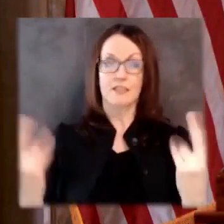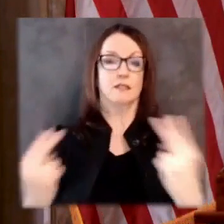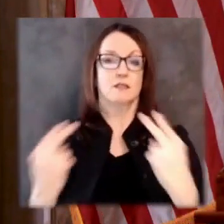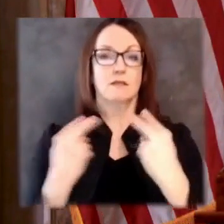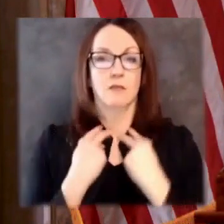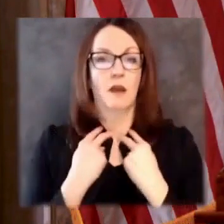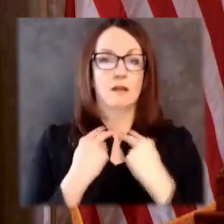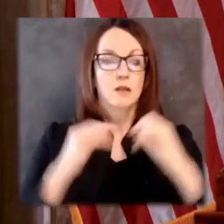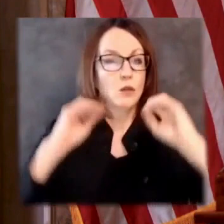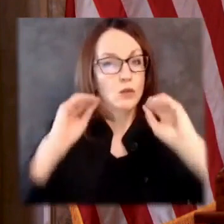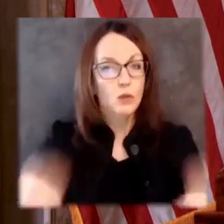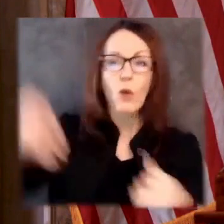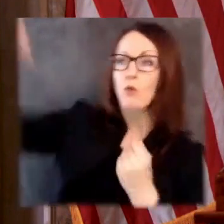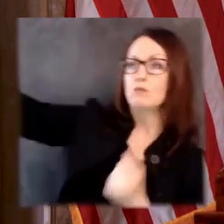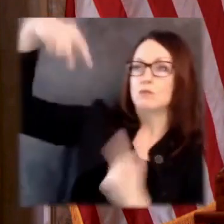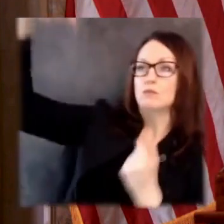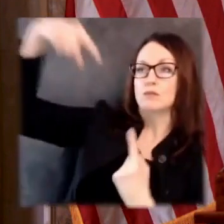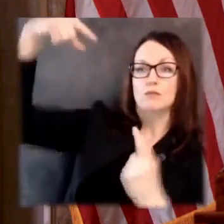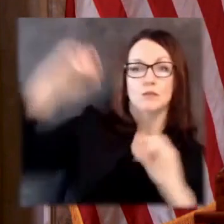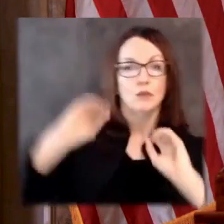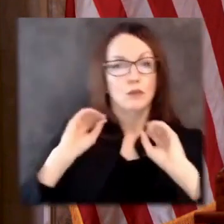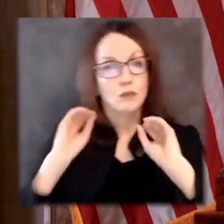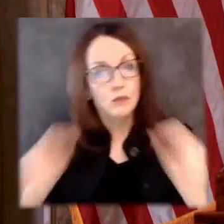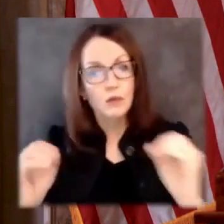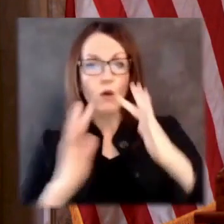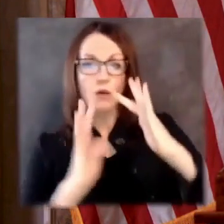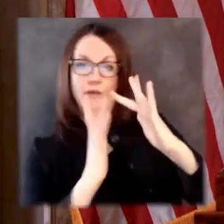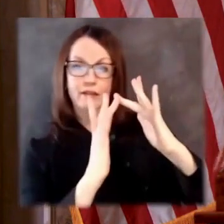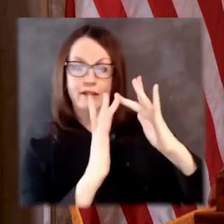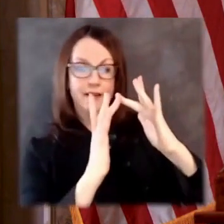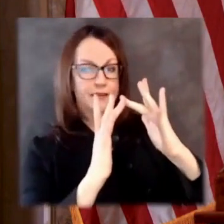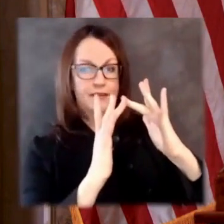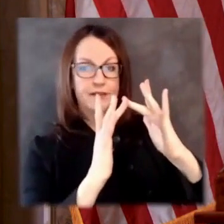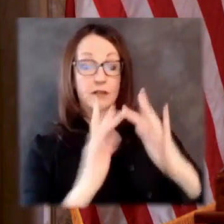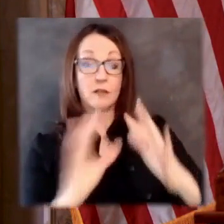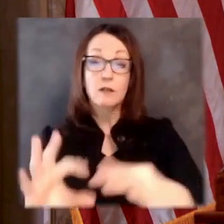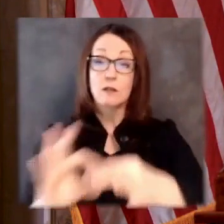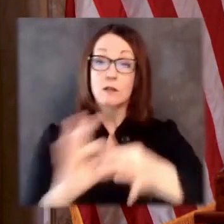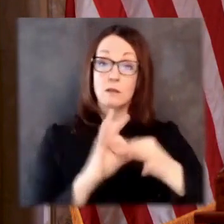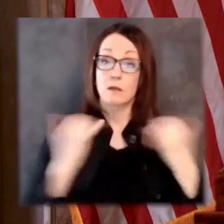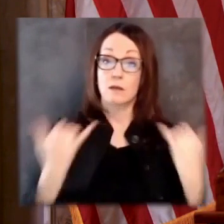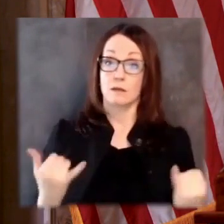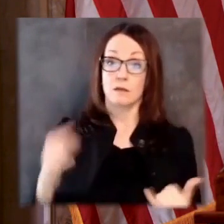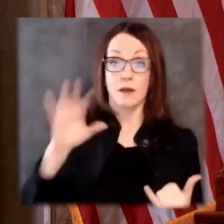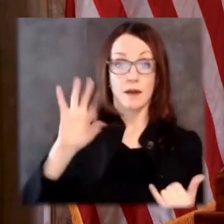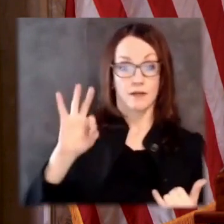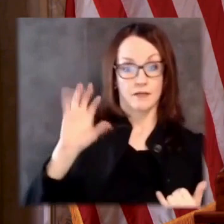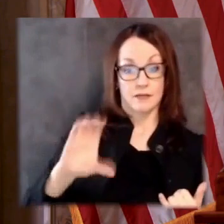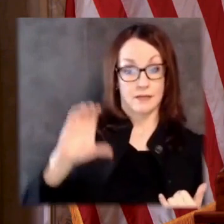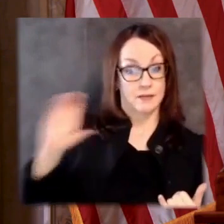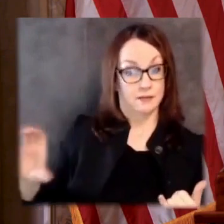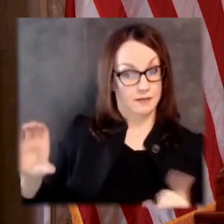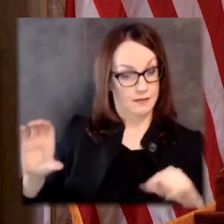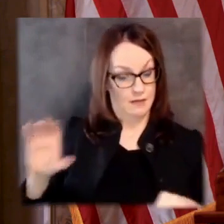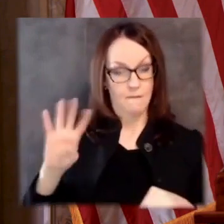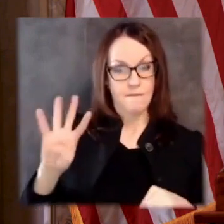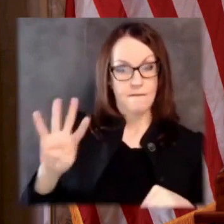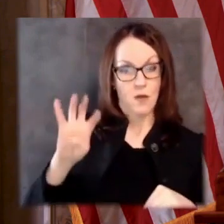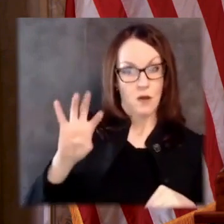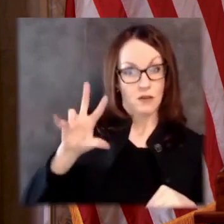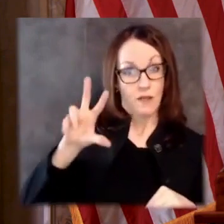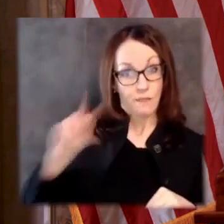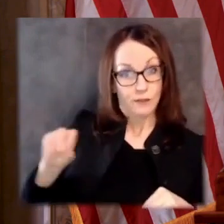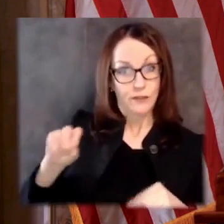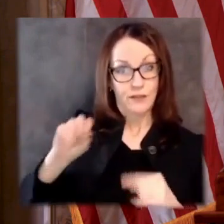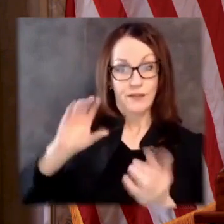to take advantage, even if they could have. According to the FCC, more than 430,000 people who